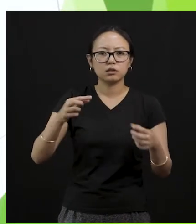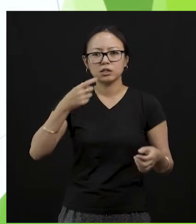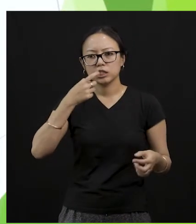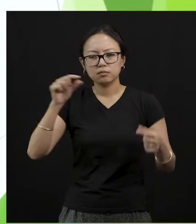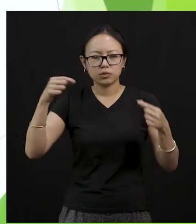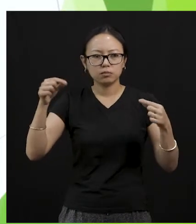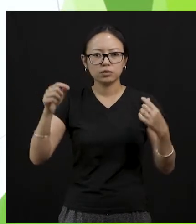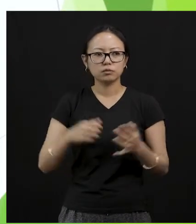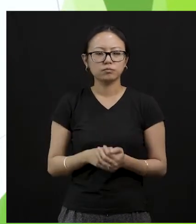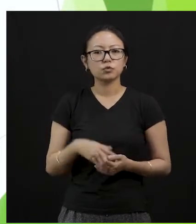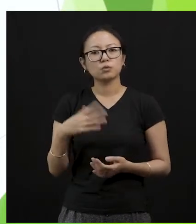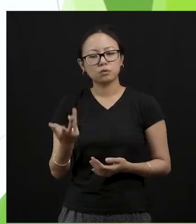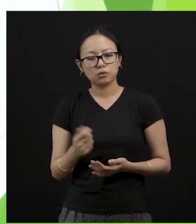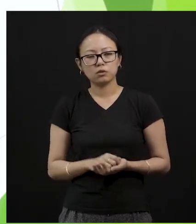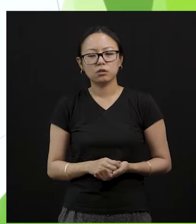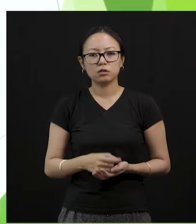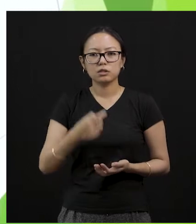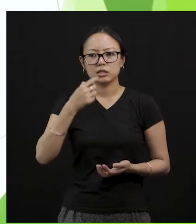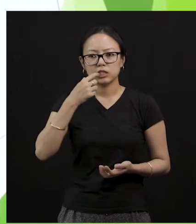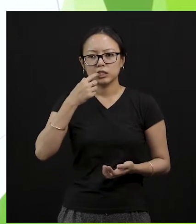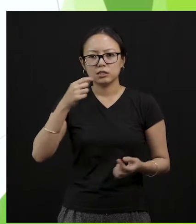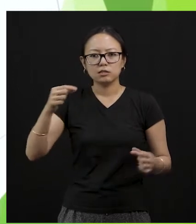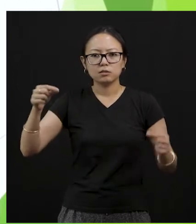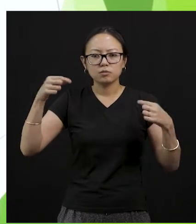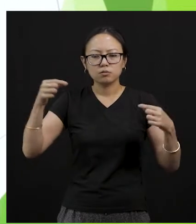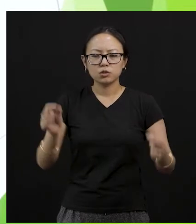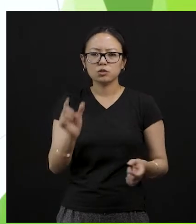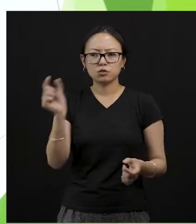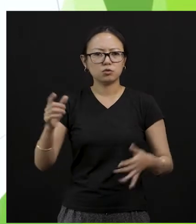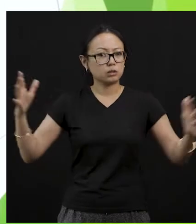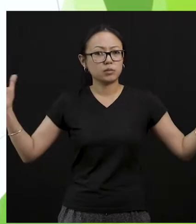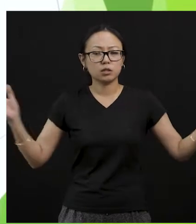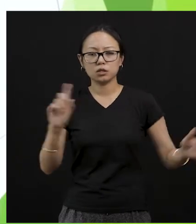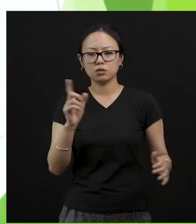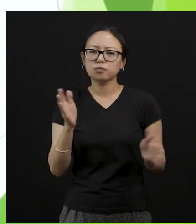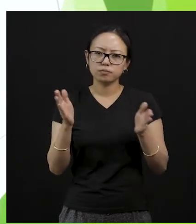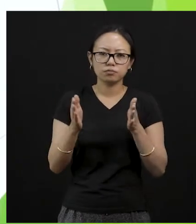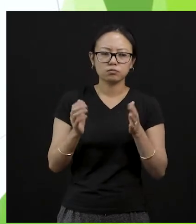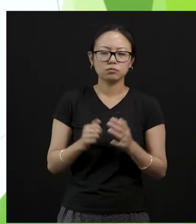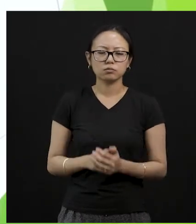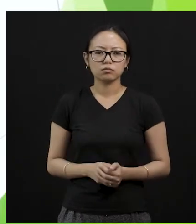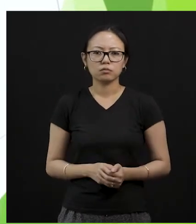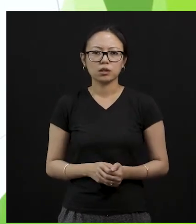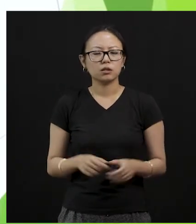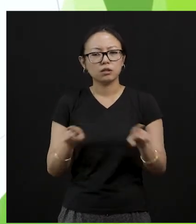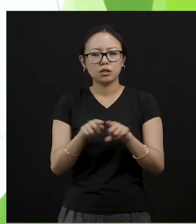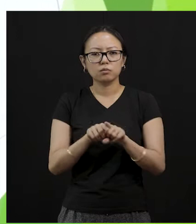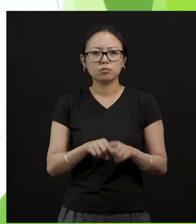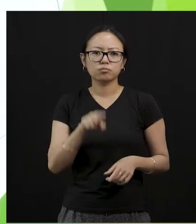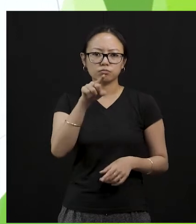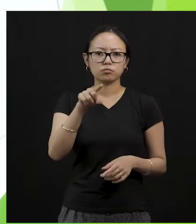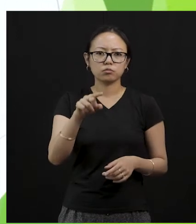use paper wisely. Look at this. This is a notebook with a pen. Let me give you an example. For example, you use your notebook, right?